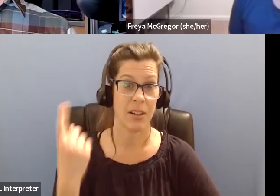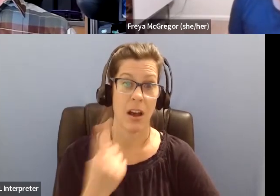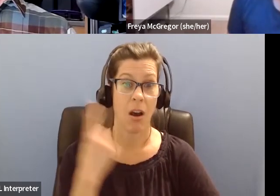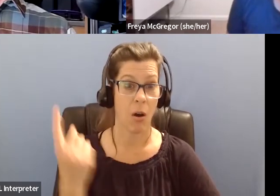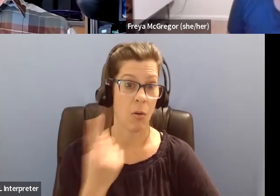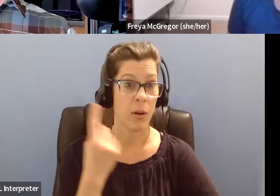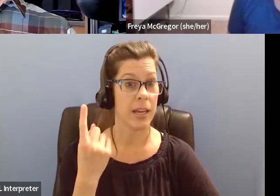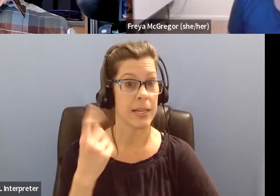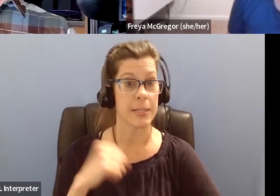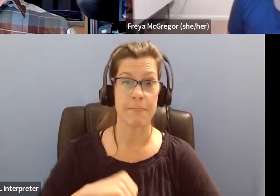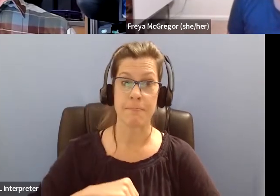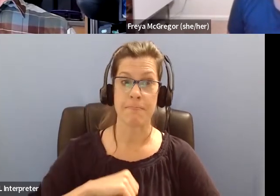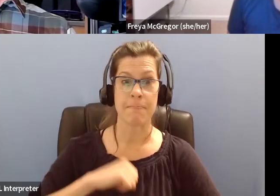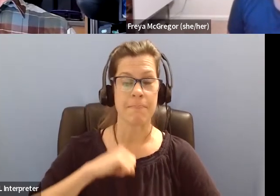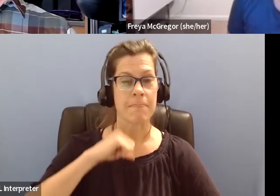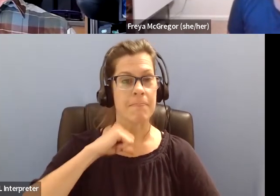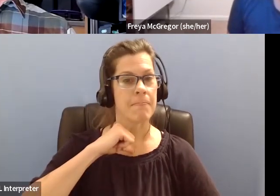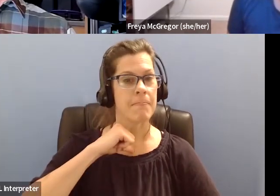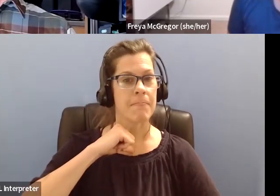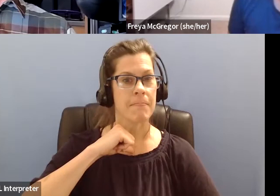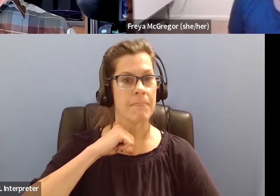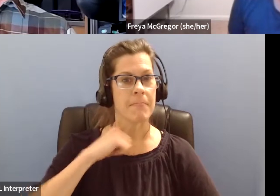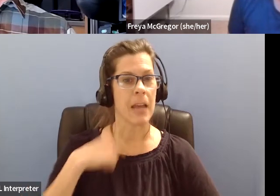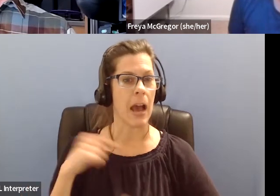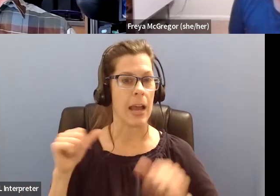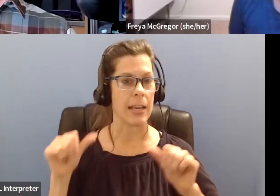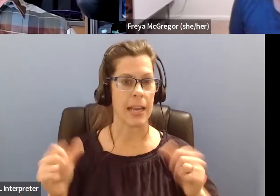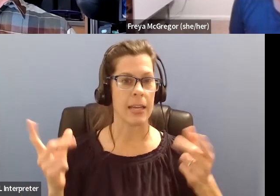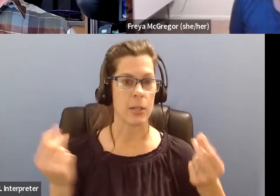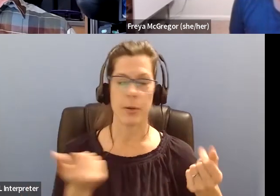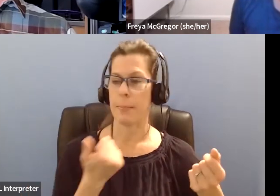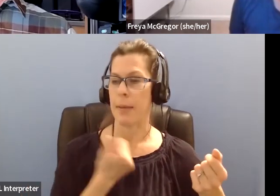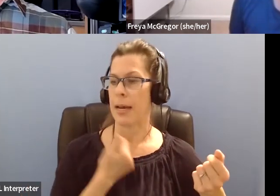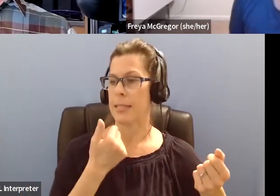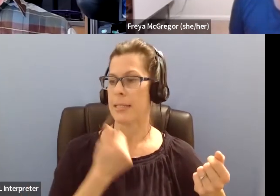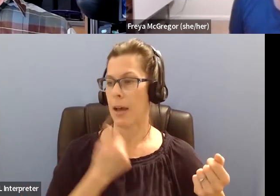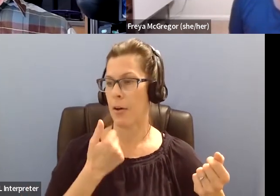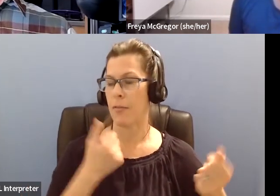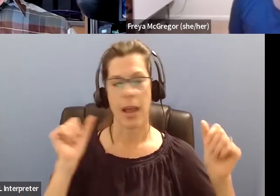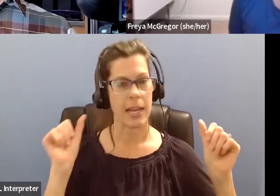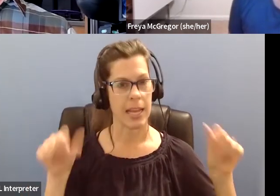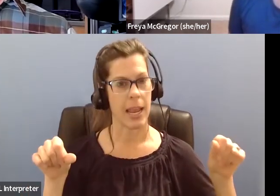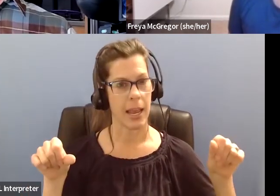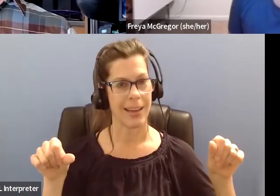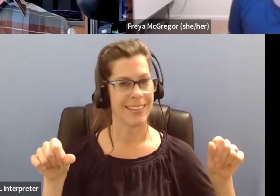prided myself over the years with this condition of being able to do things on my own. Um,